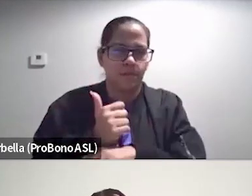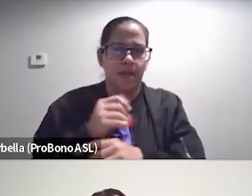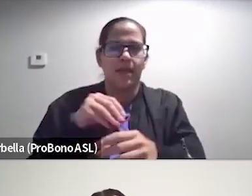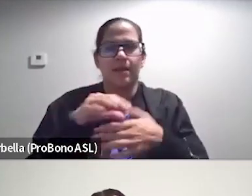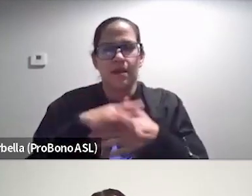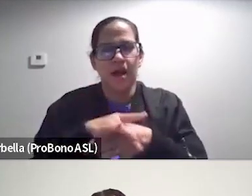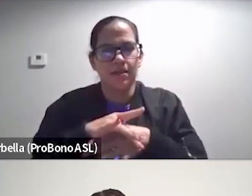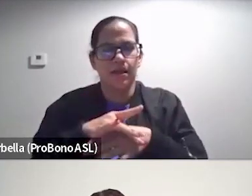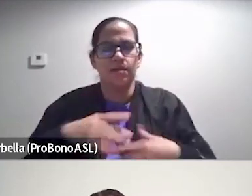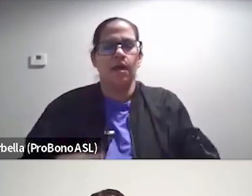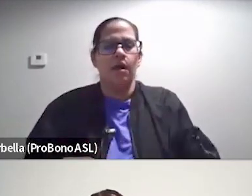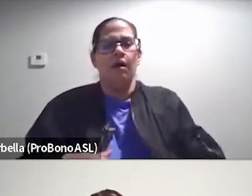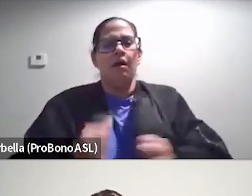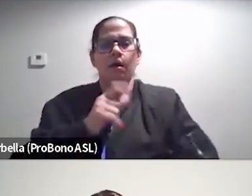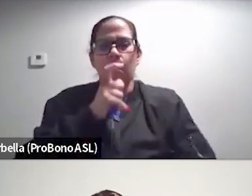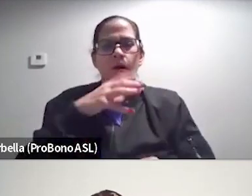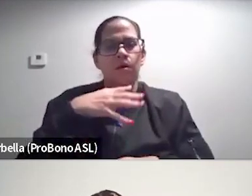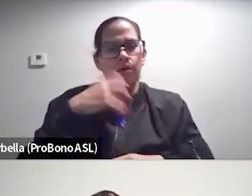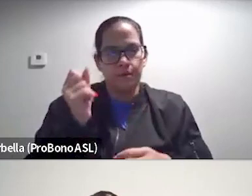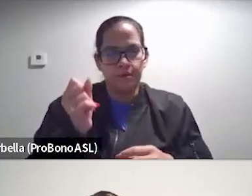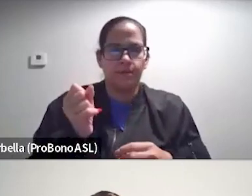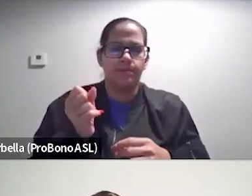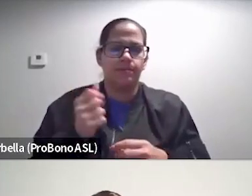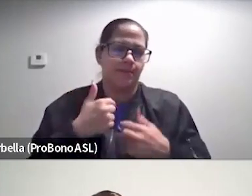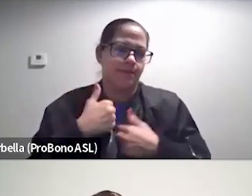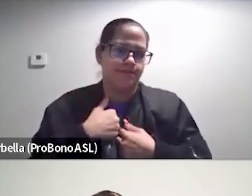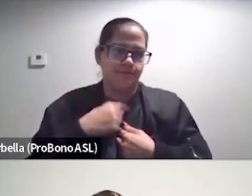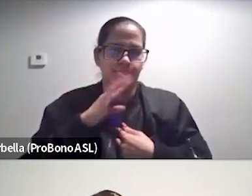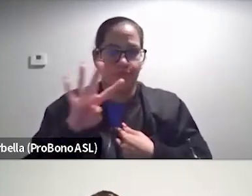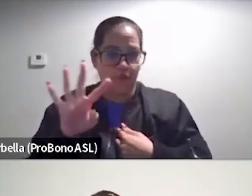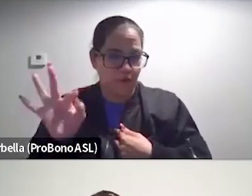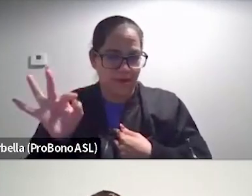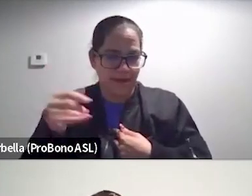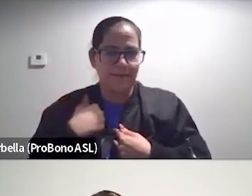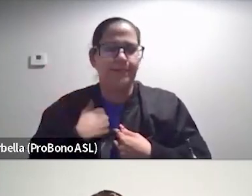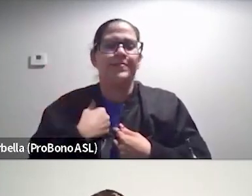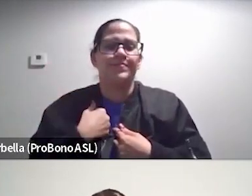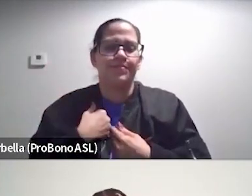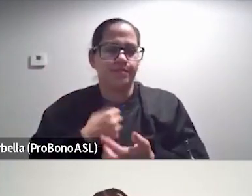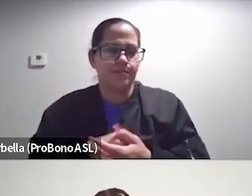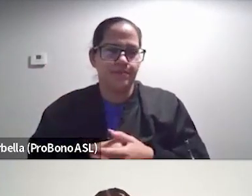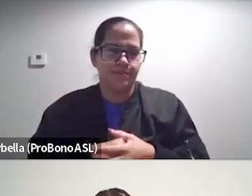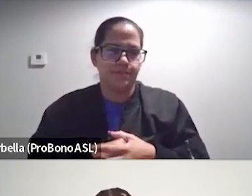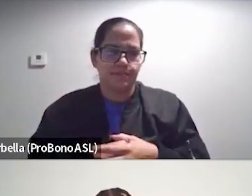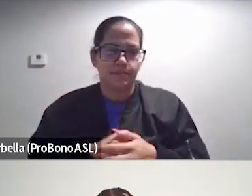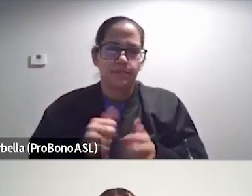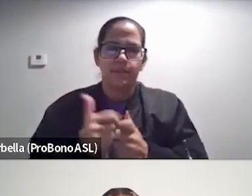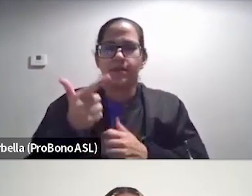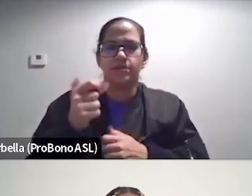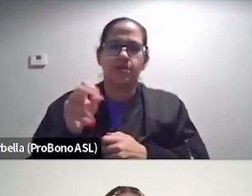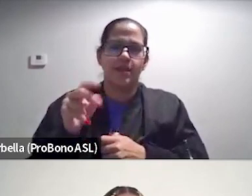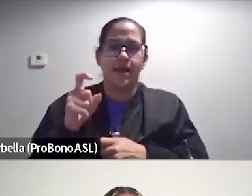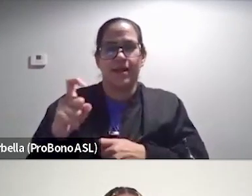Um, so who the olds are, I, I don't, I'm, I'm 49 over here coming in with the Gen X energy.